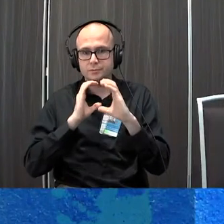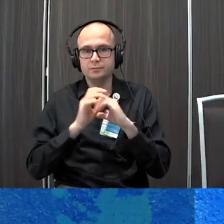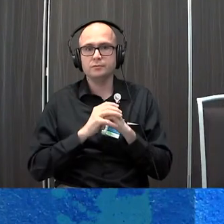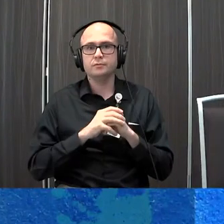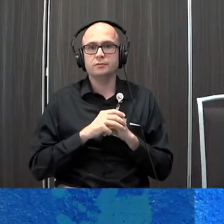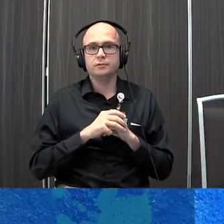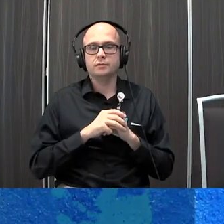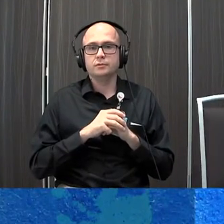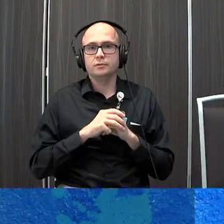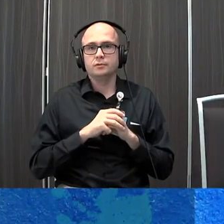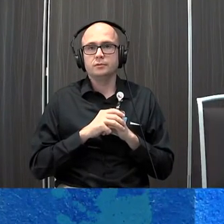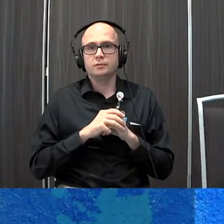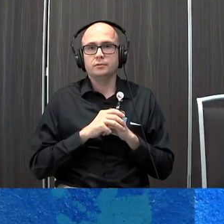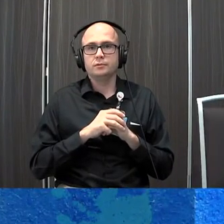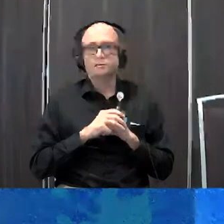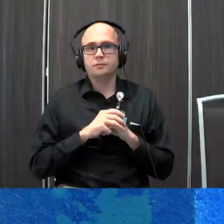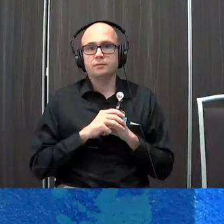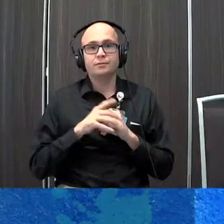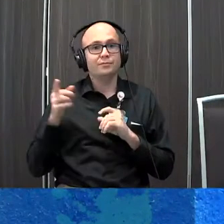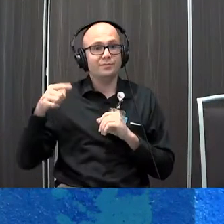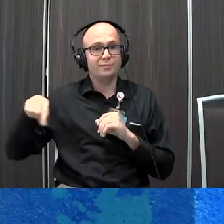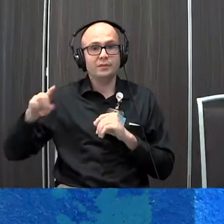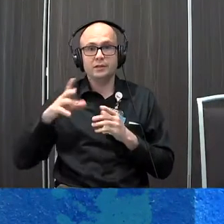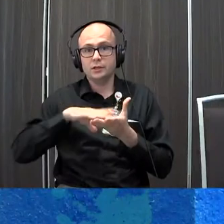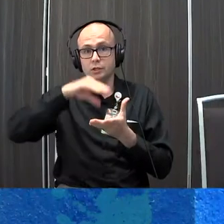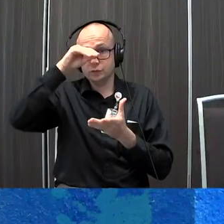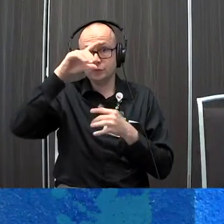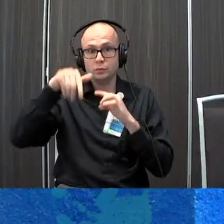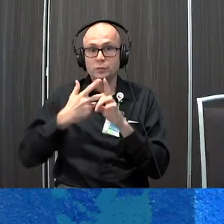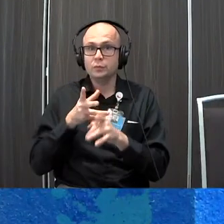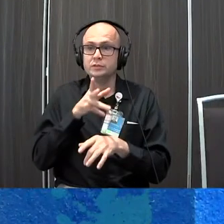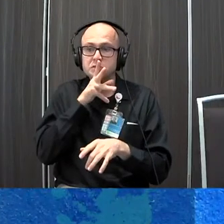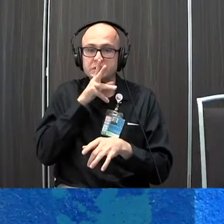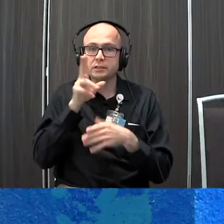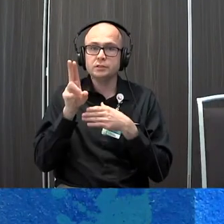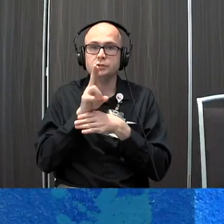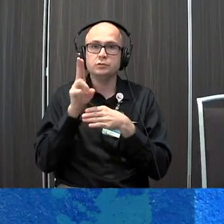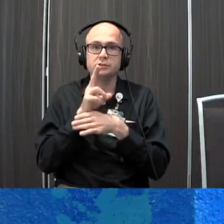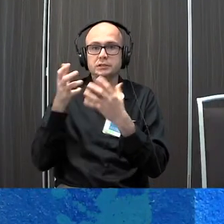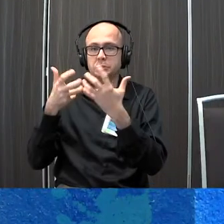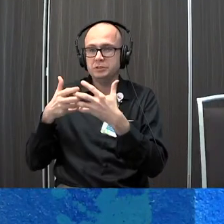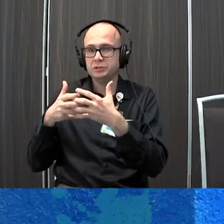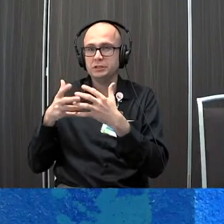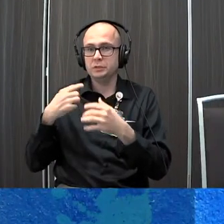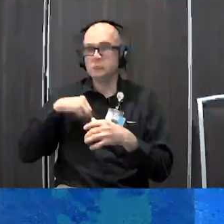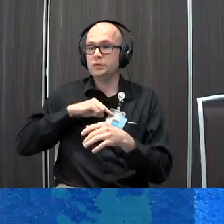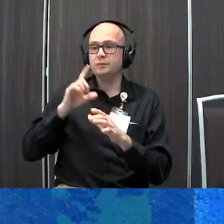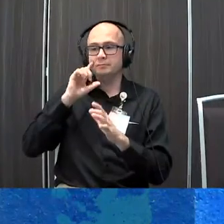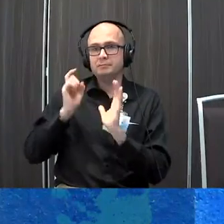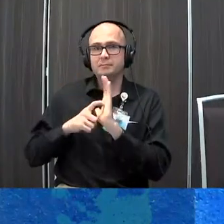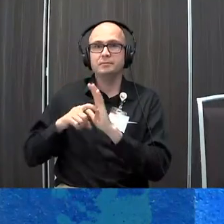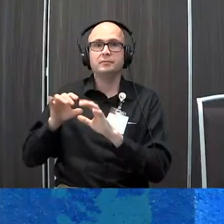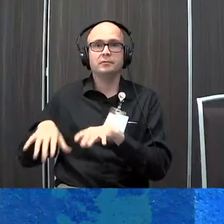they learn when we speak using the device that we've identified